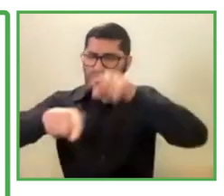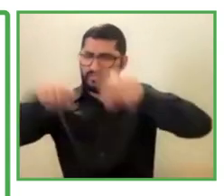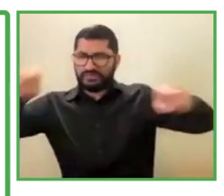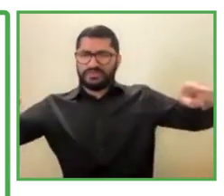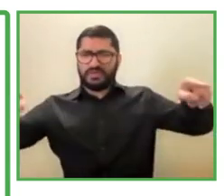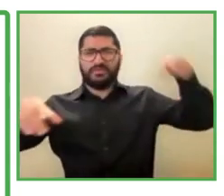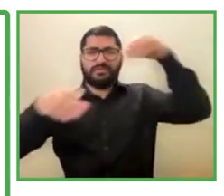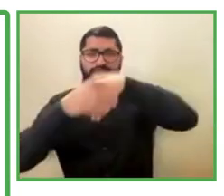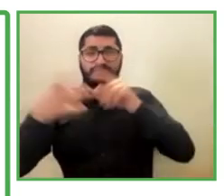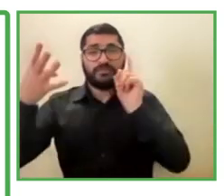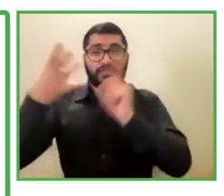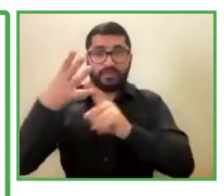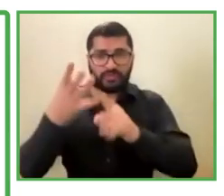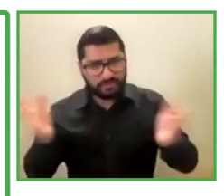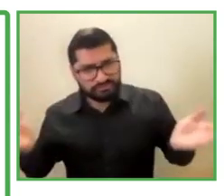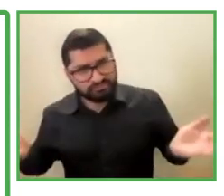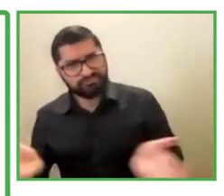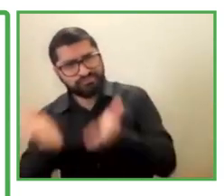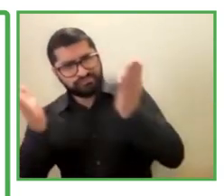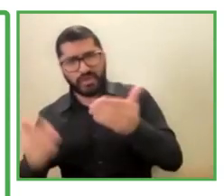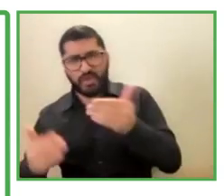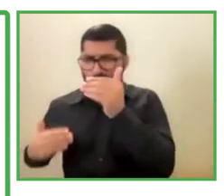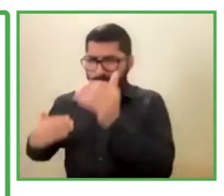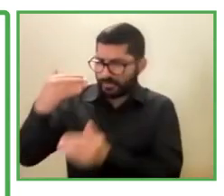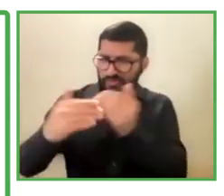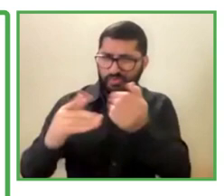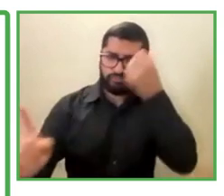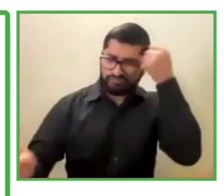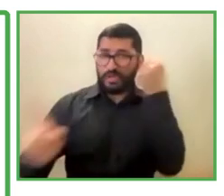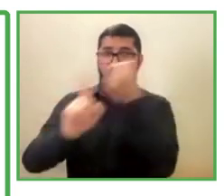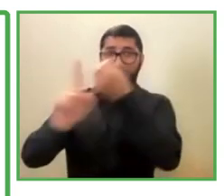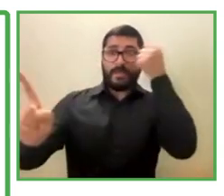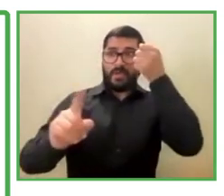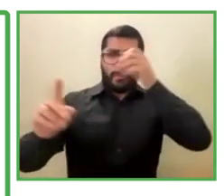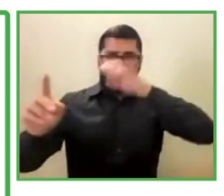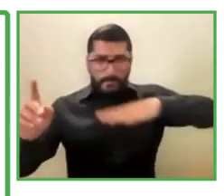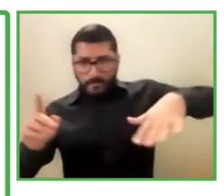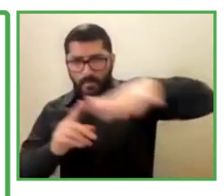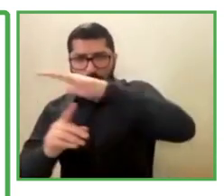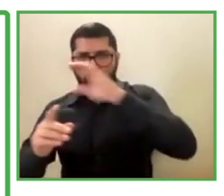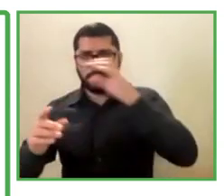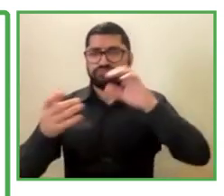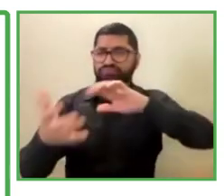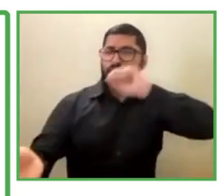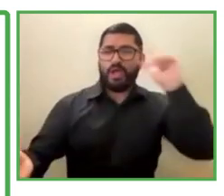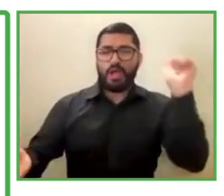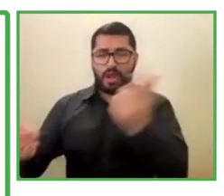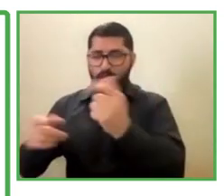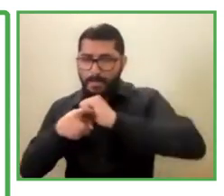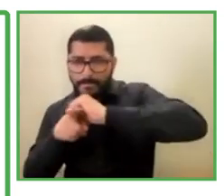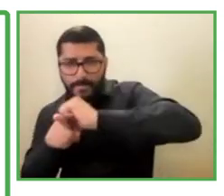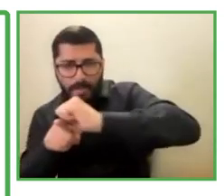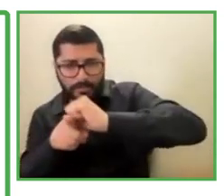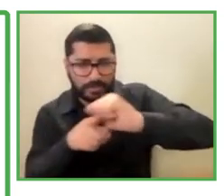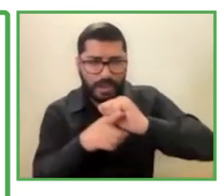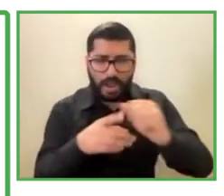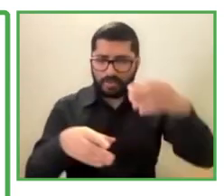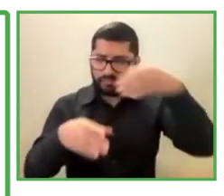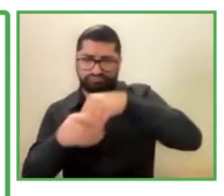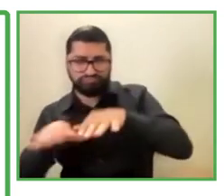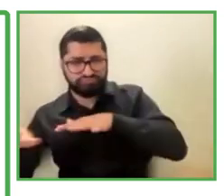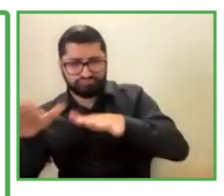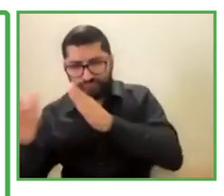processes where all our systems and structures, our law practices, all our actions within the organization.